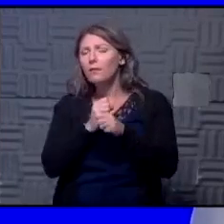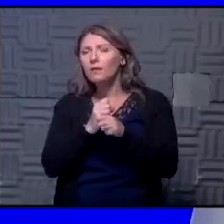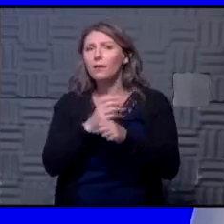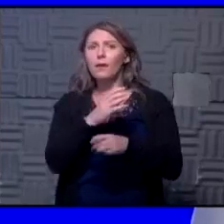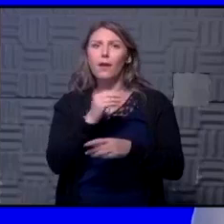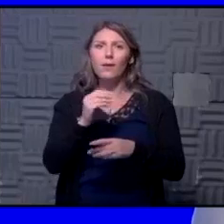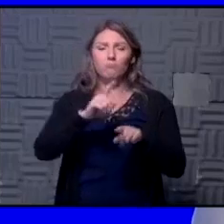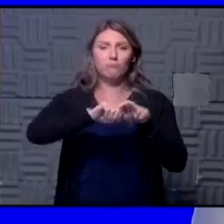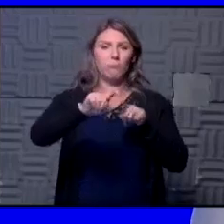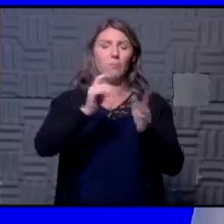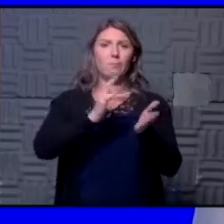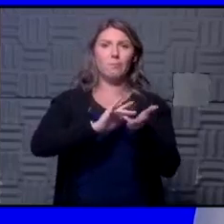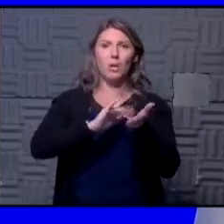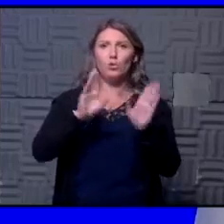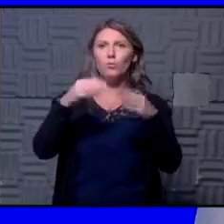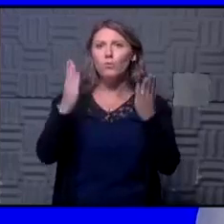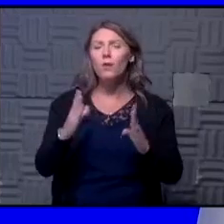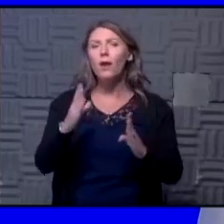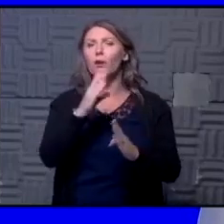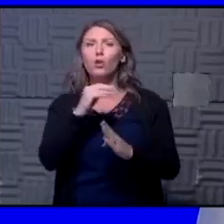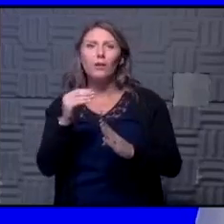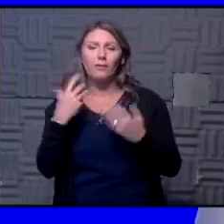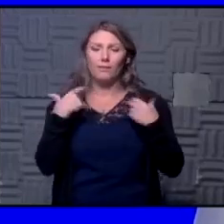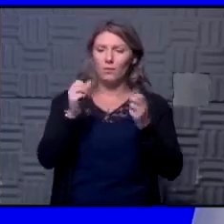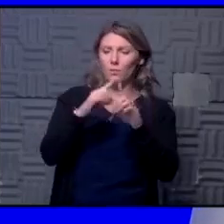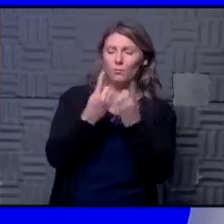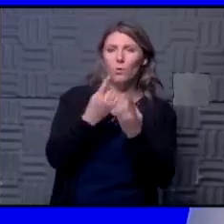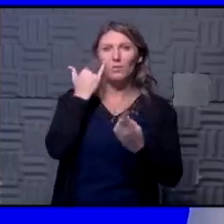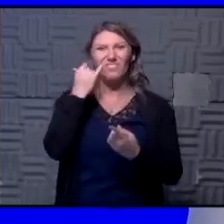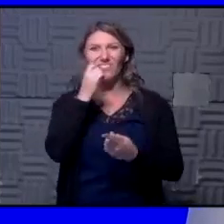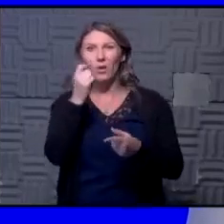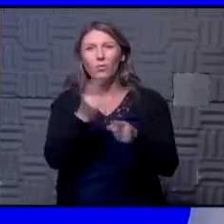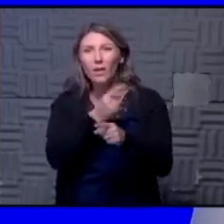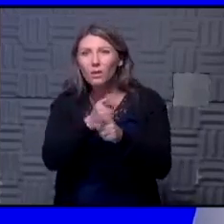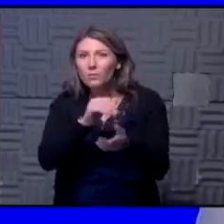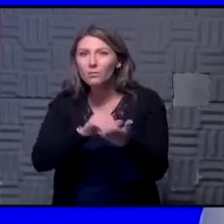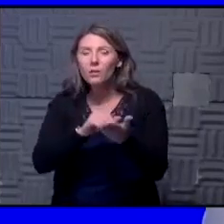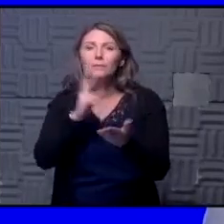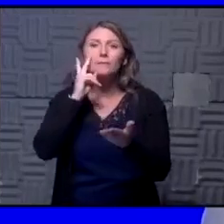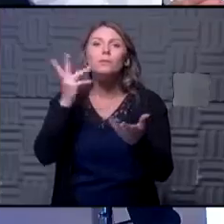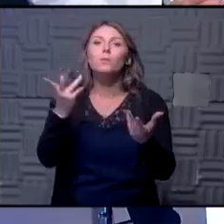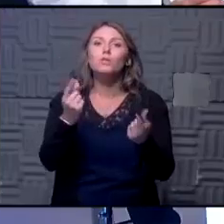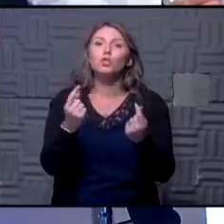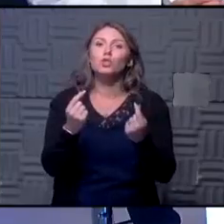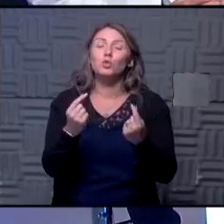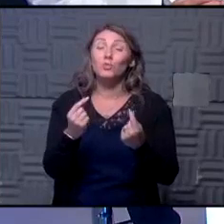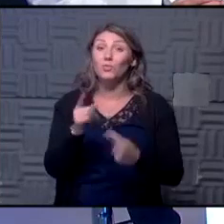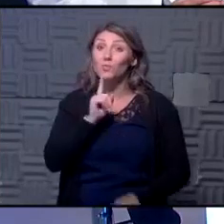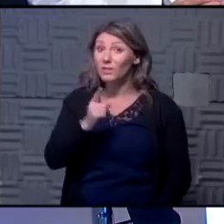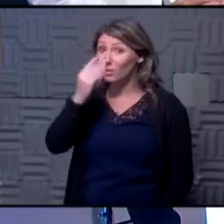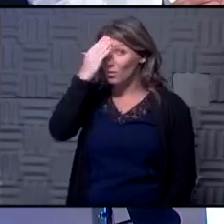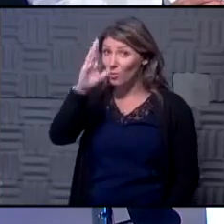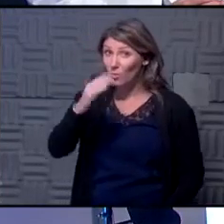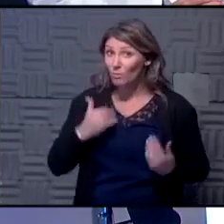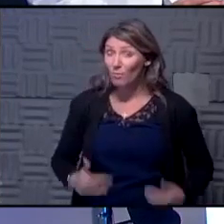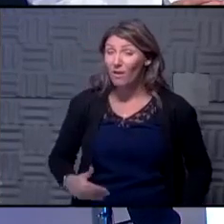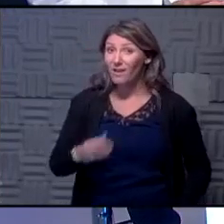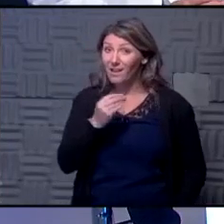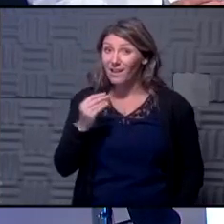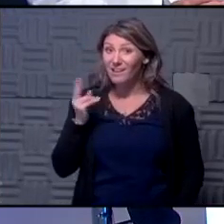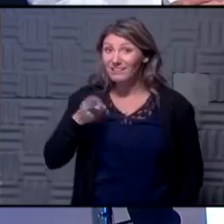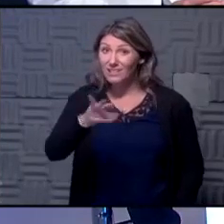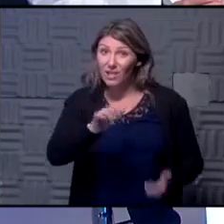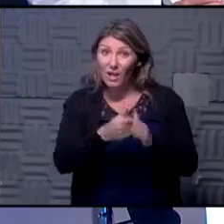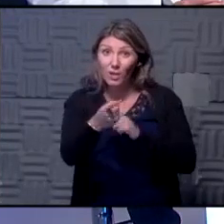your medical providers call the health department if you don't have a regular doctor and see what you can do about getting tested really know your body right yeah the history of how